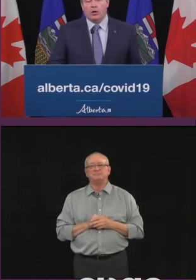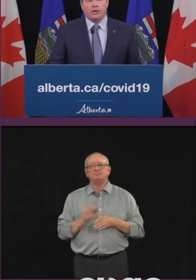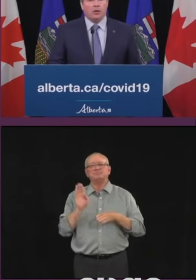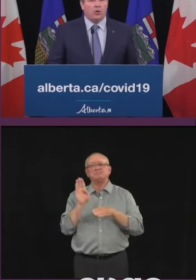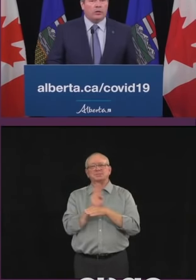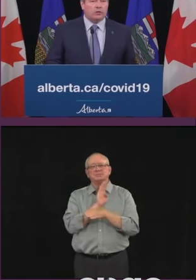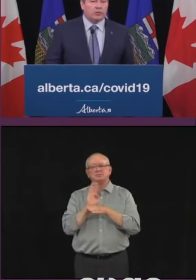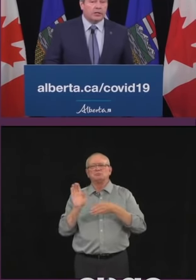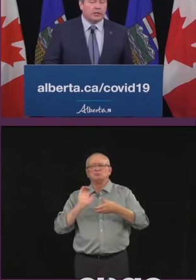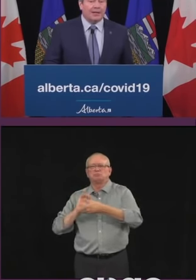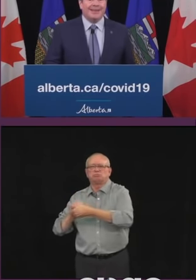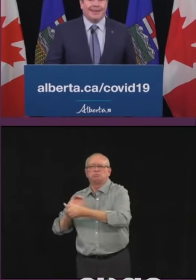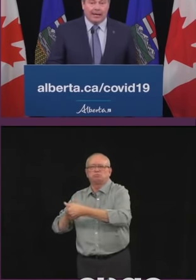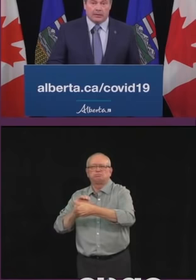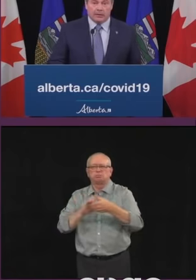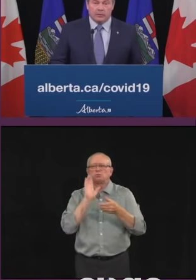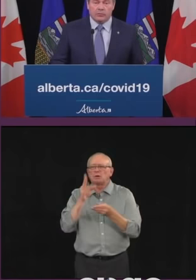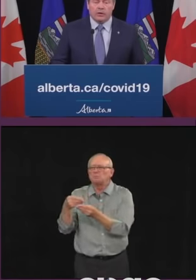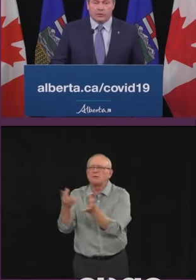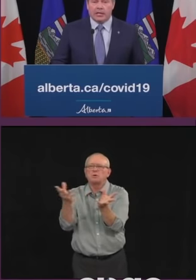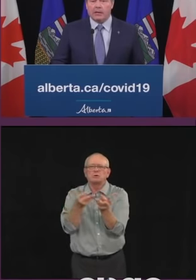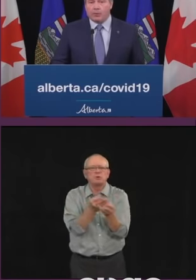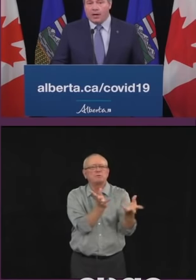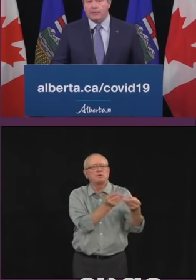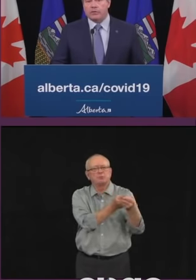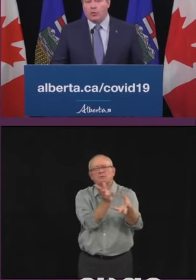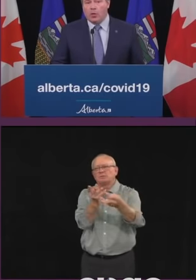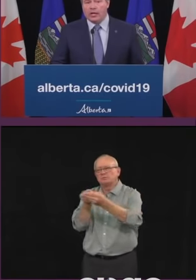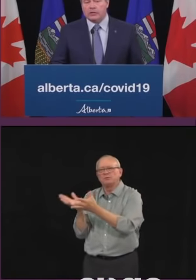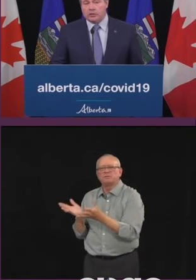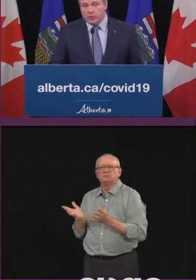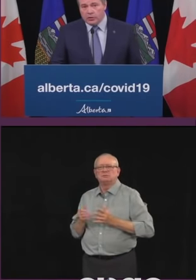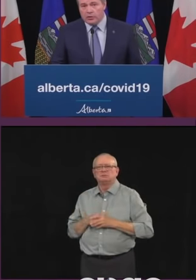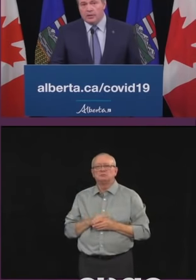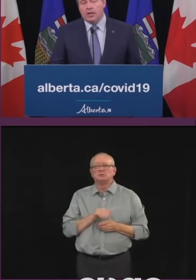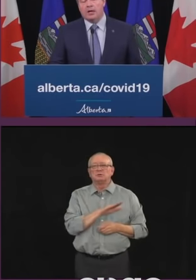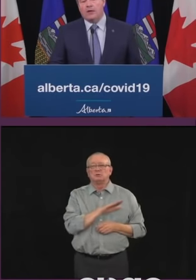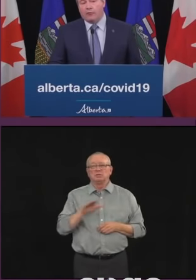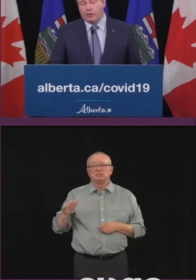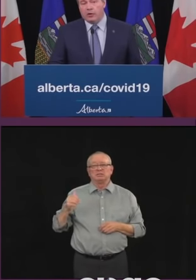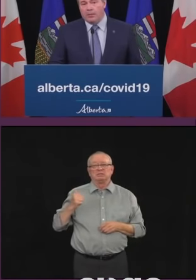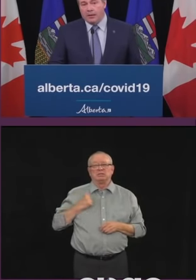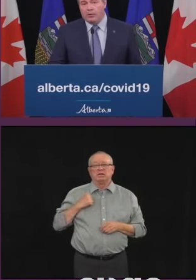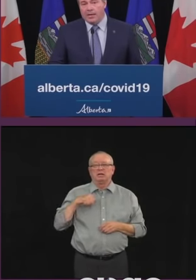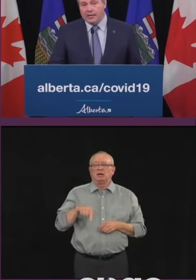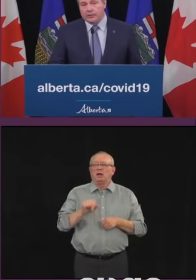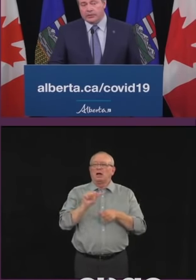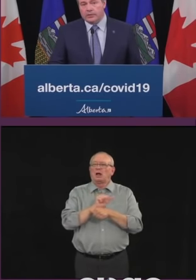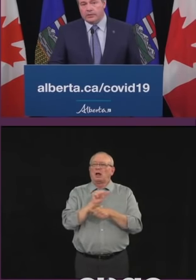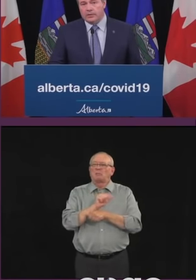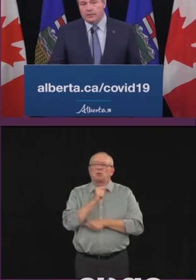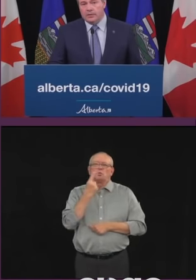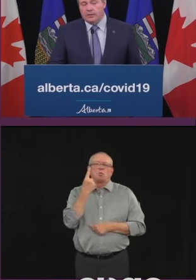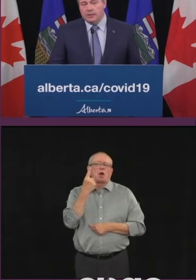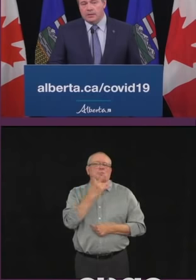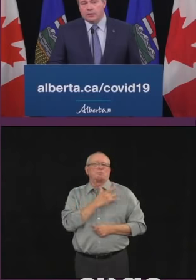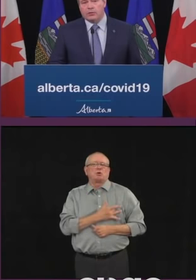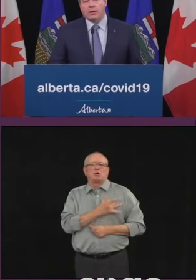We are the only jurisdiction in Canada to undertake a province-wide distribution of free non-medical masks.